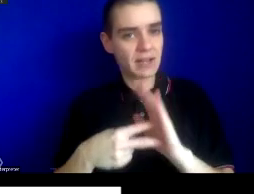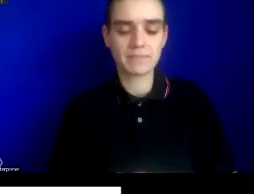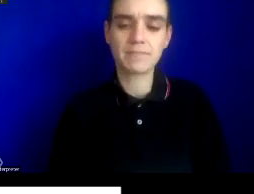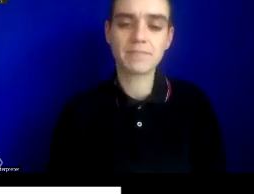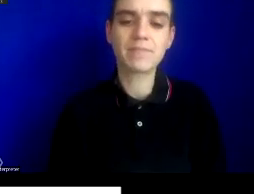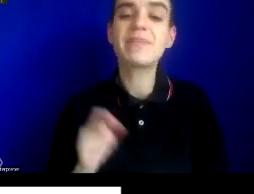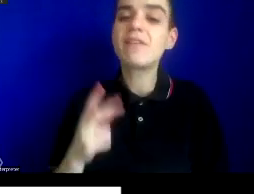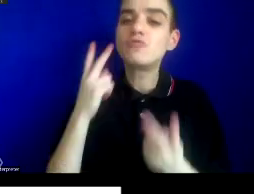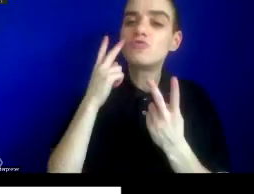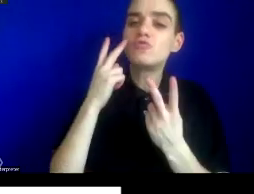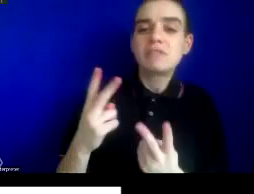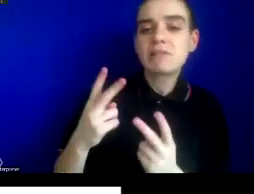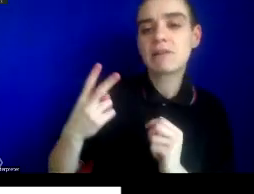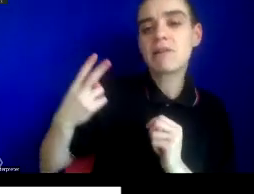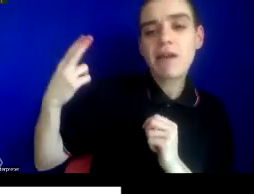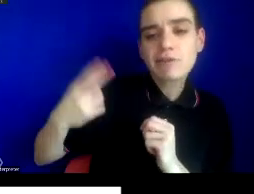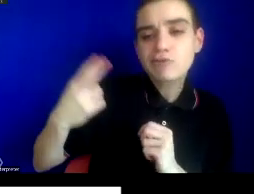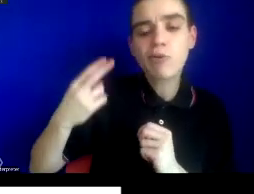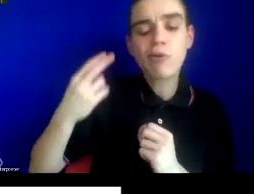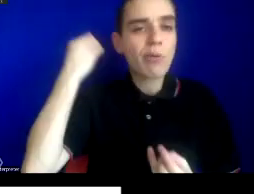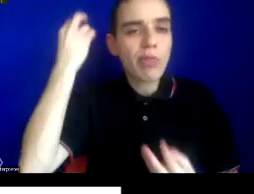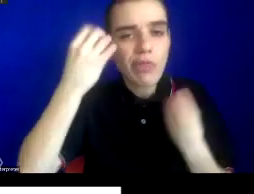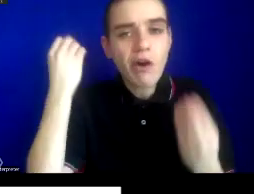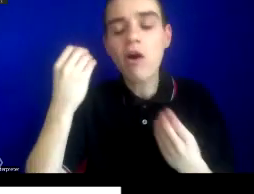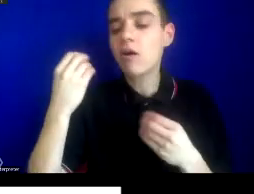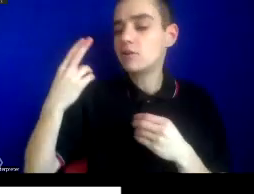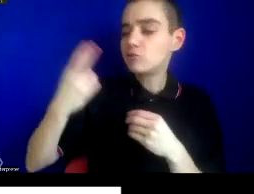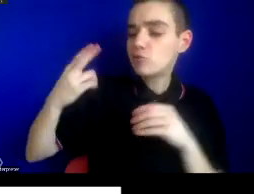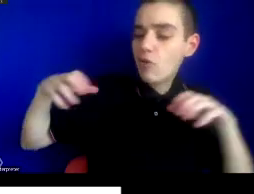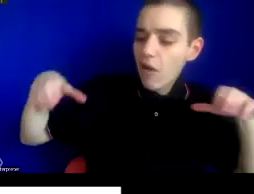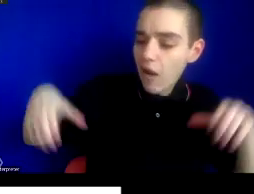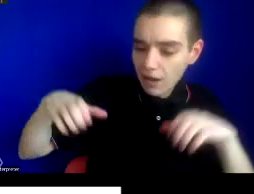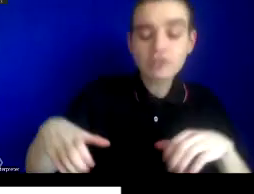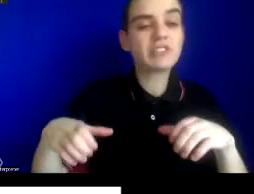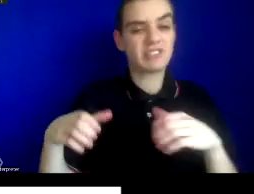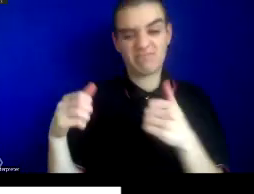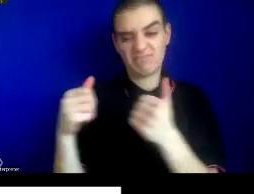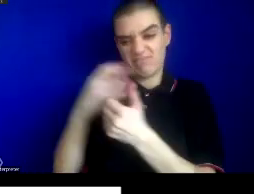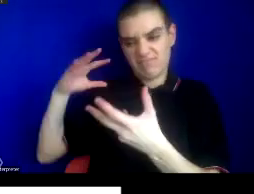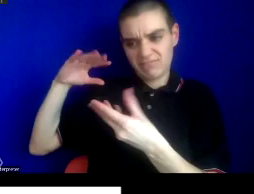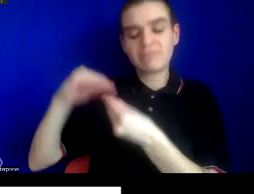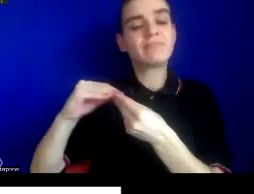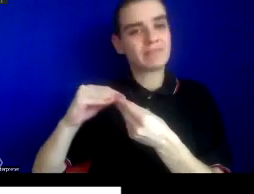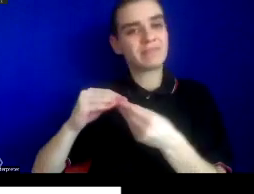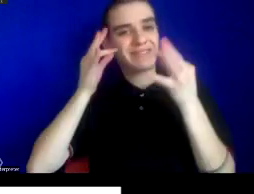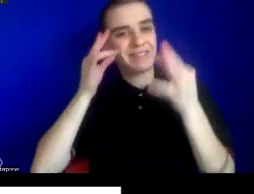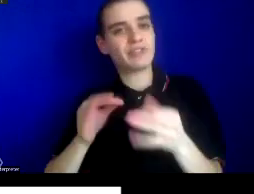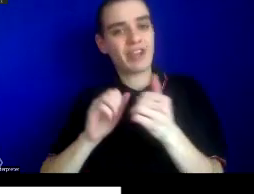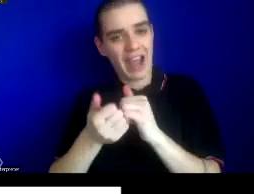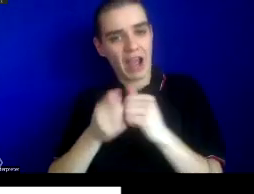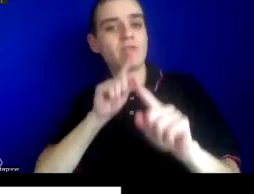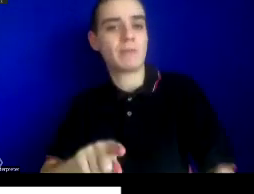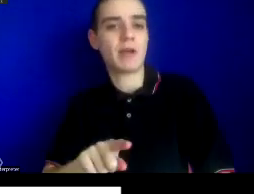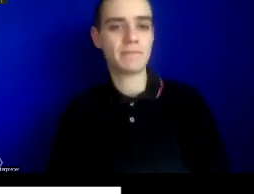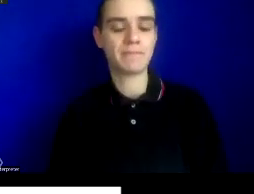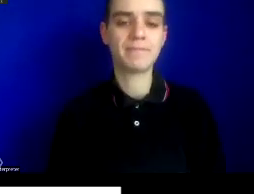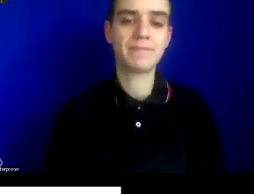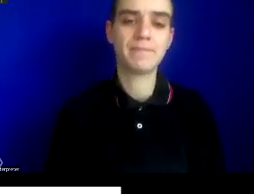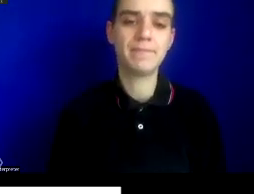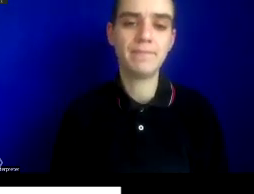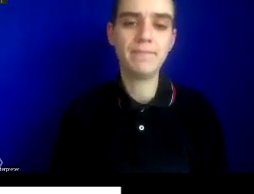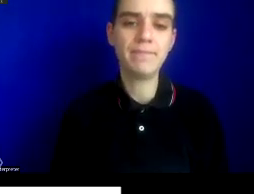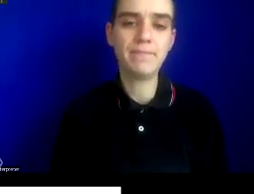that surround and shape the context of action that determine how and why certain responses emerge and the forms they take.